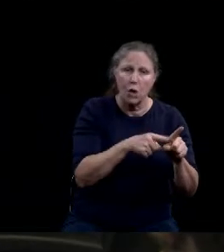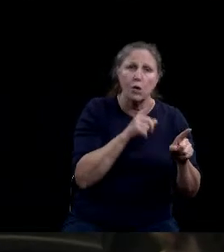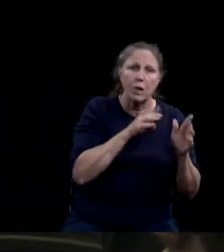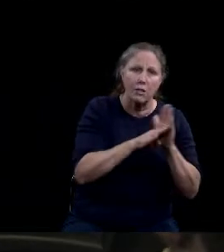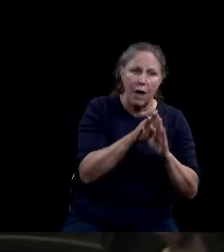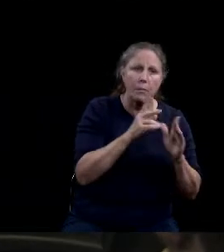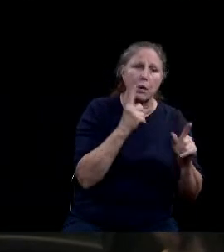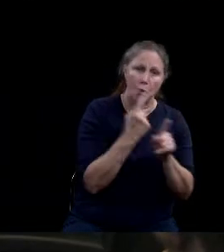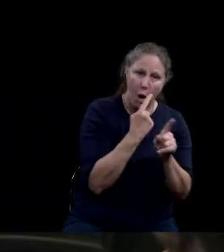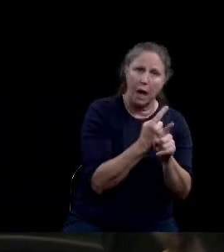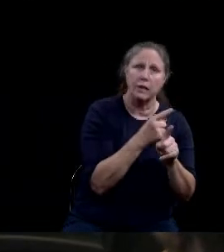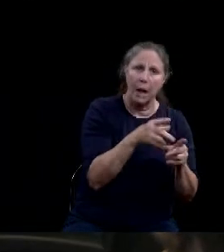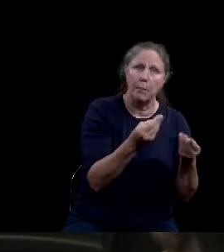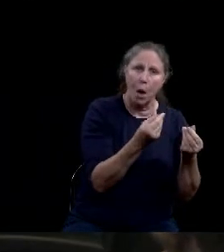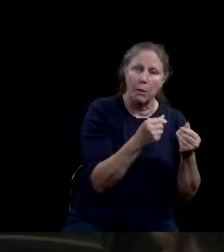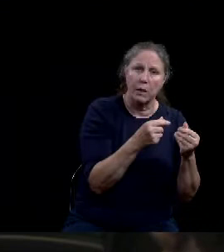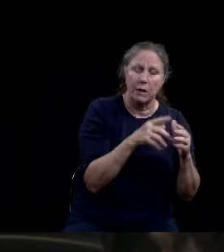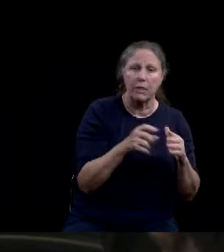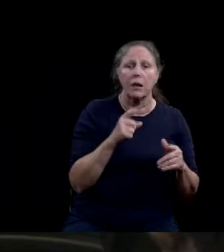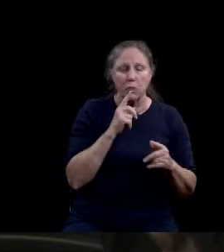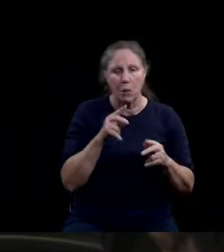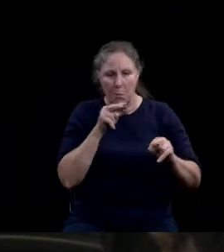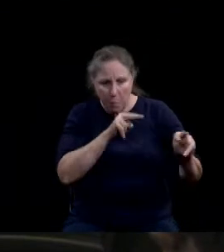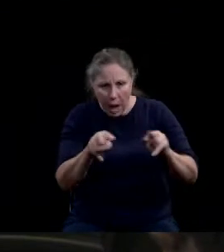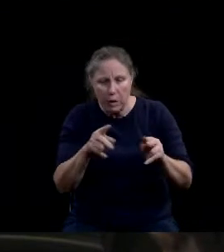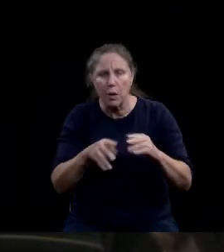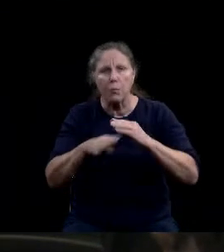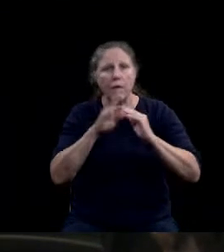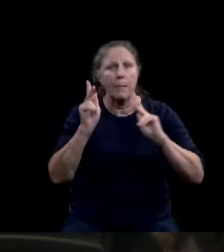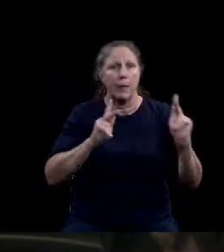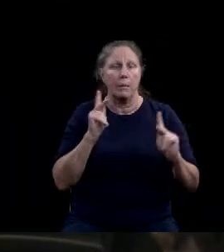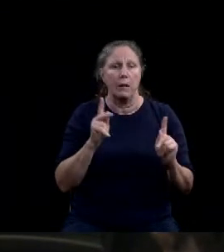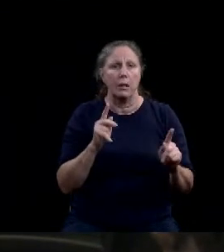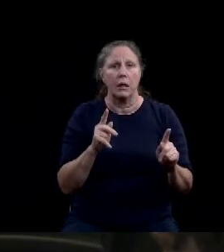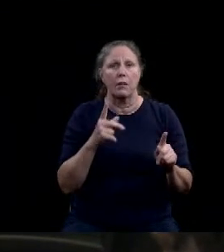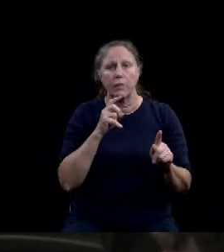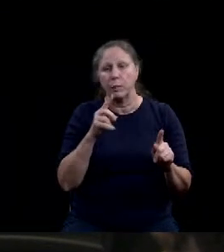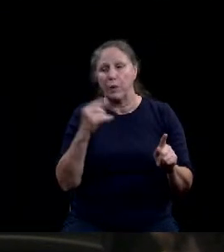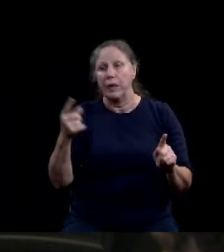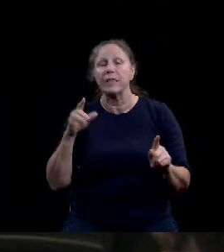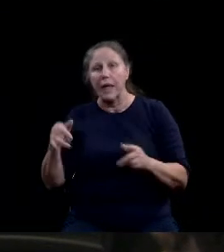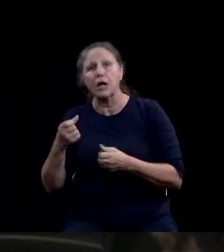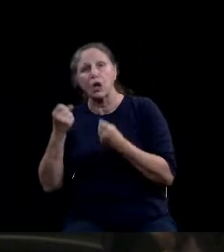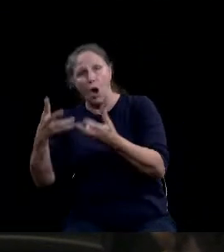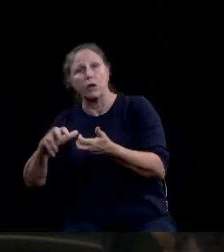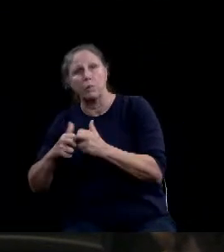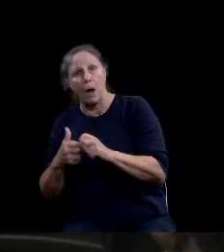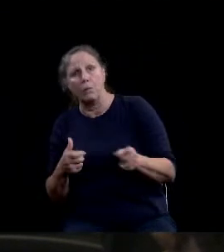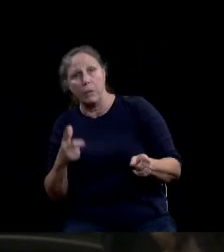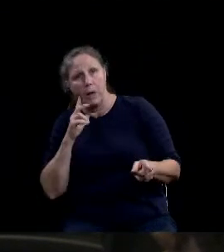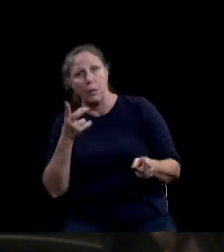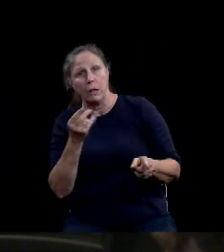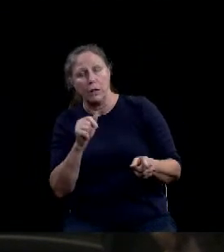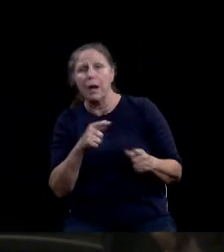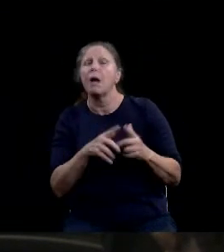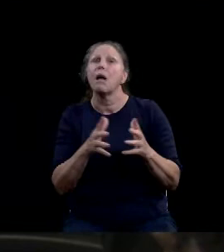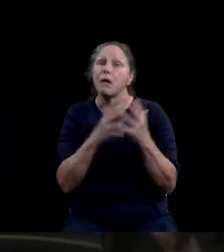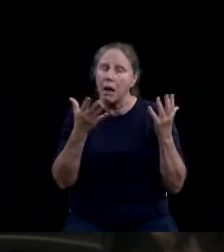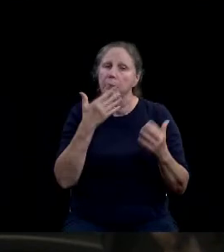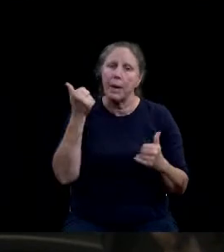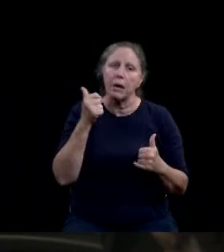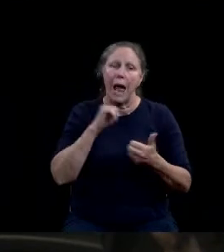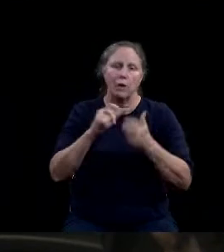to prevent people from doing stuff that could cause a problem. I mean, there's a lot better ways to do something if there actually is an issue